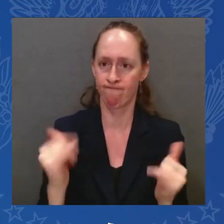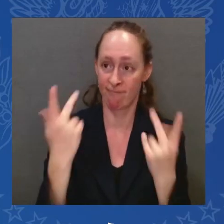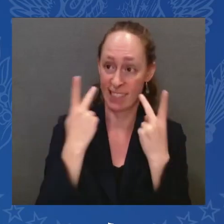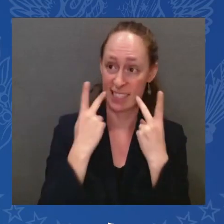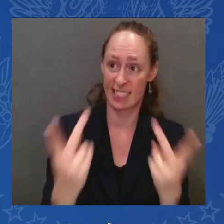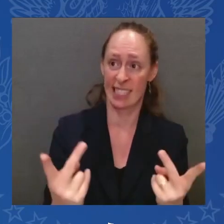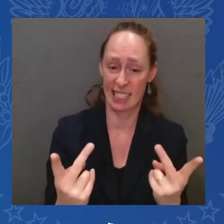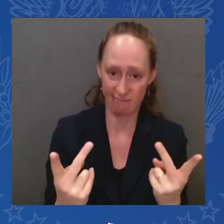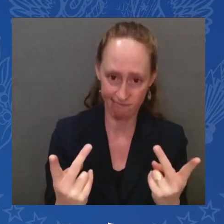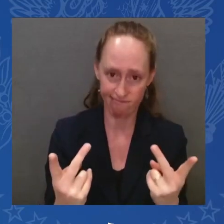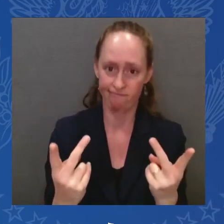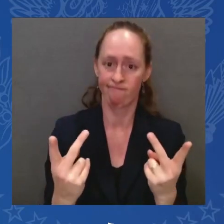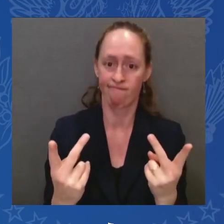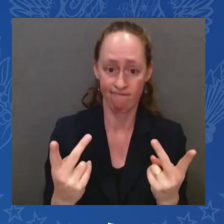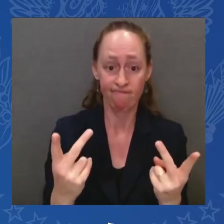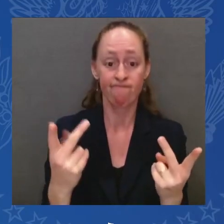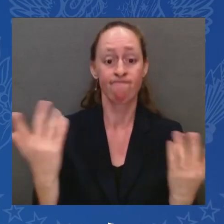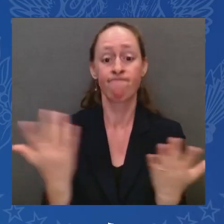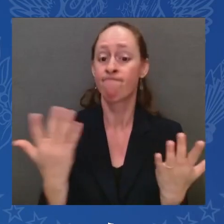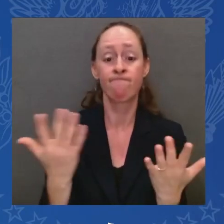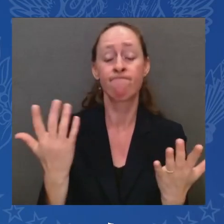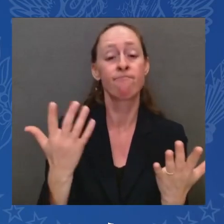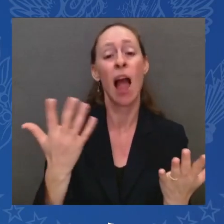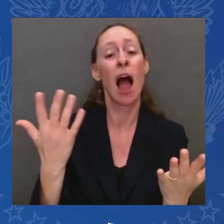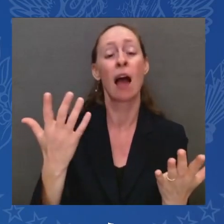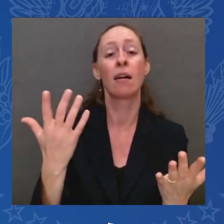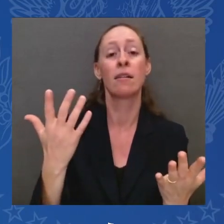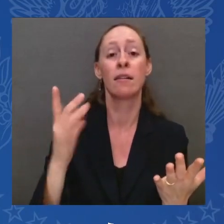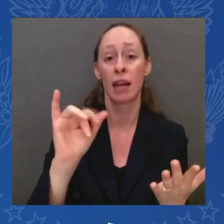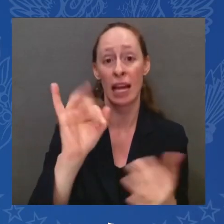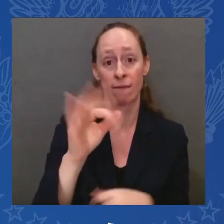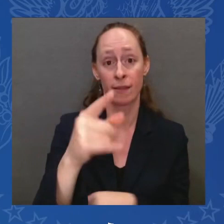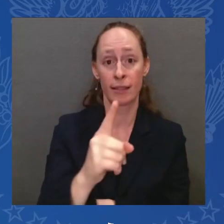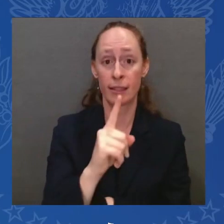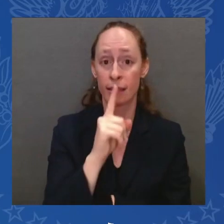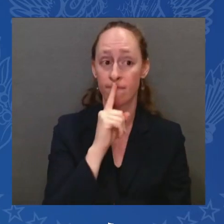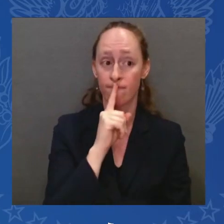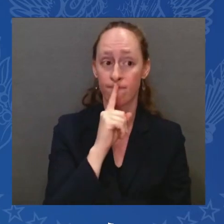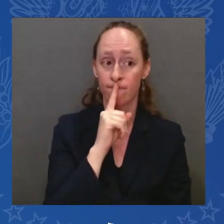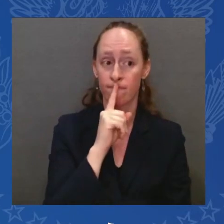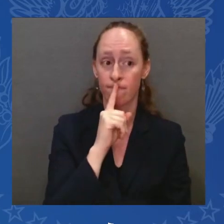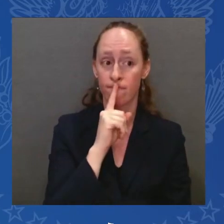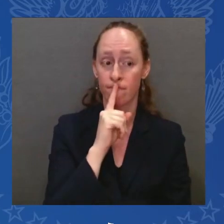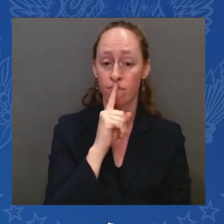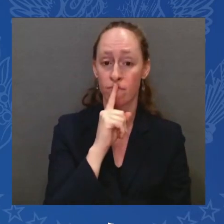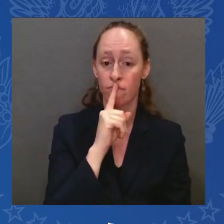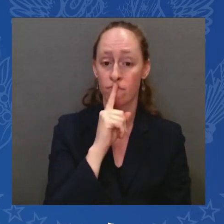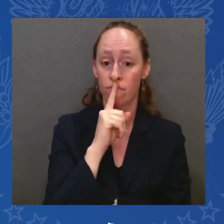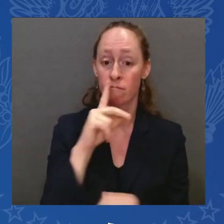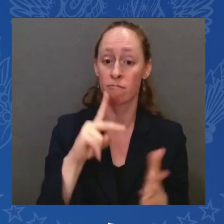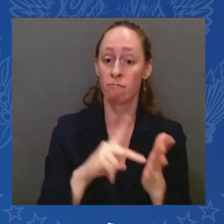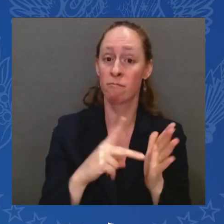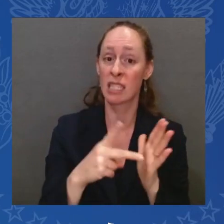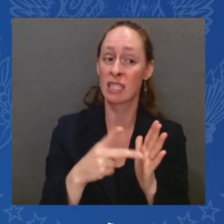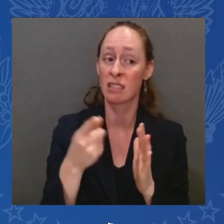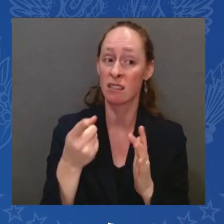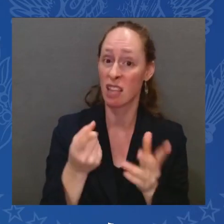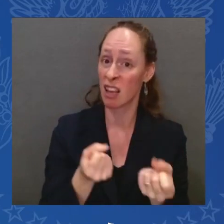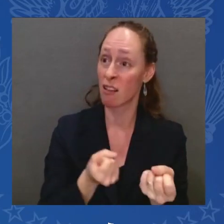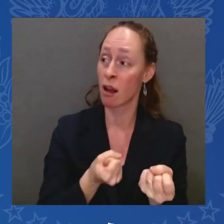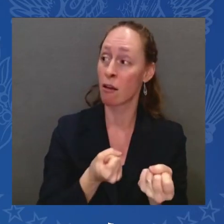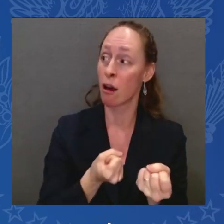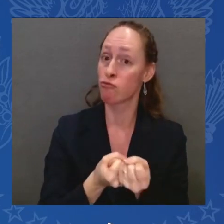I'm not, I mean, silence is complicity. It really is. And I want you to know, I think you've already figured it out,